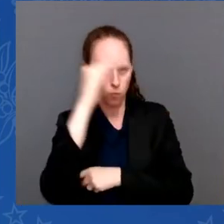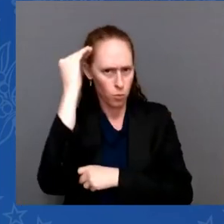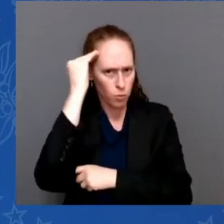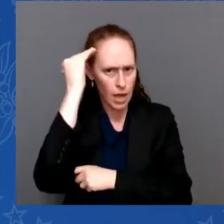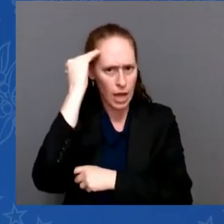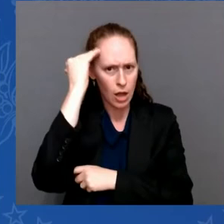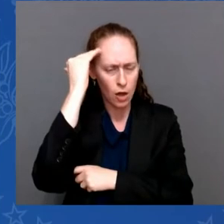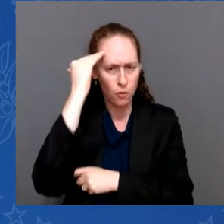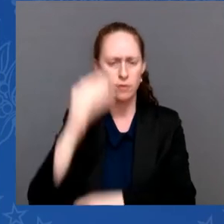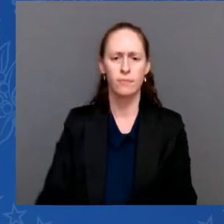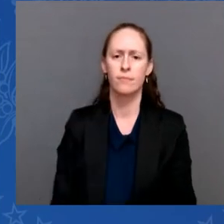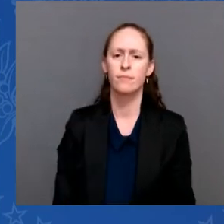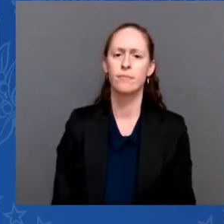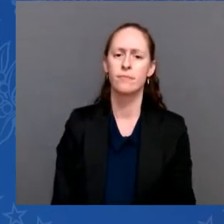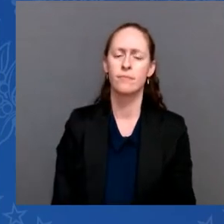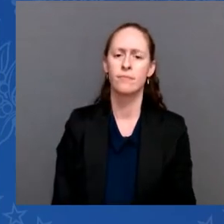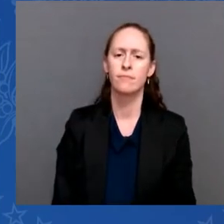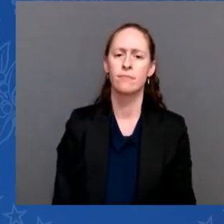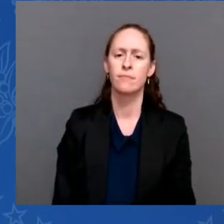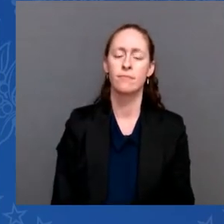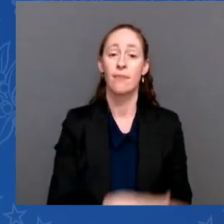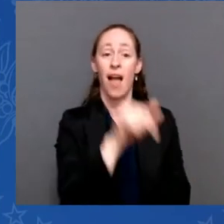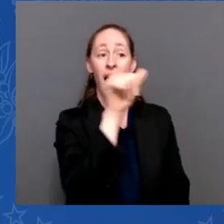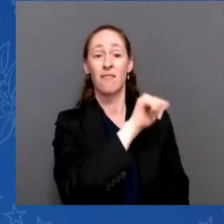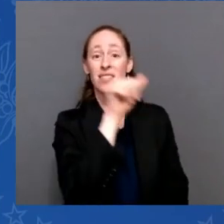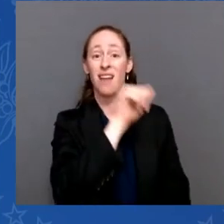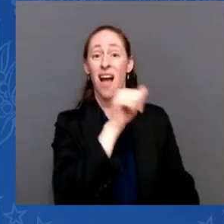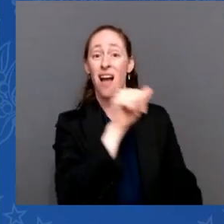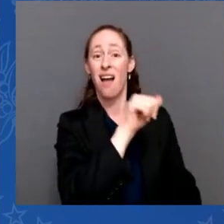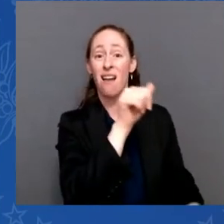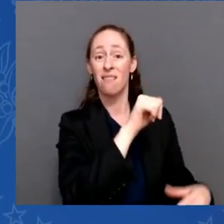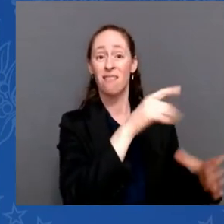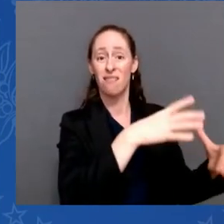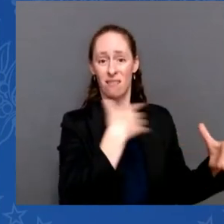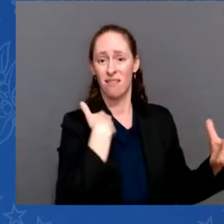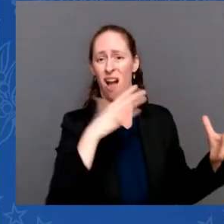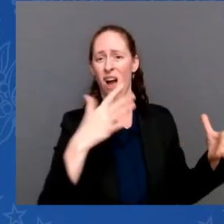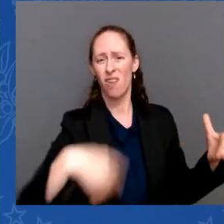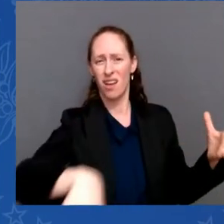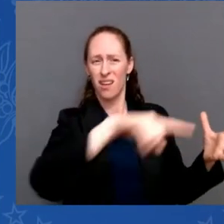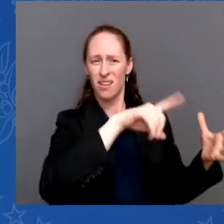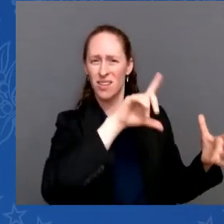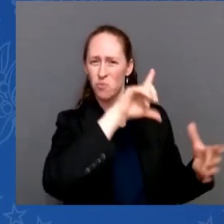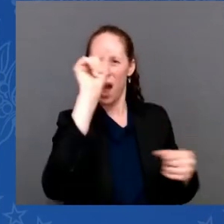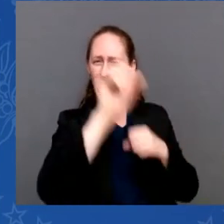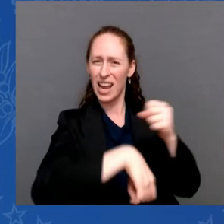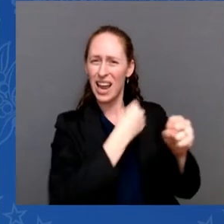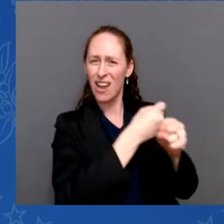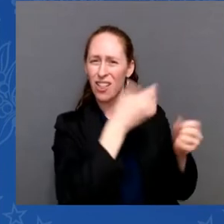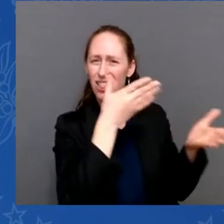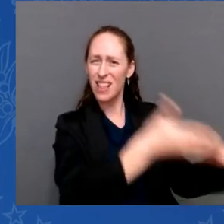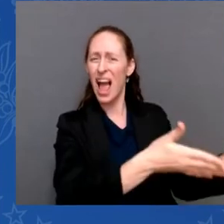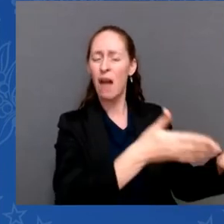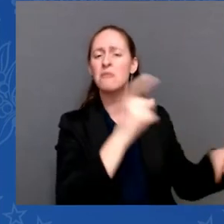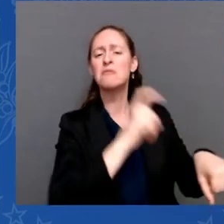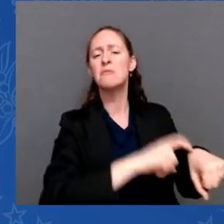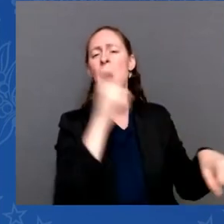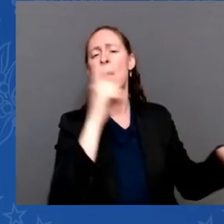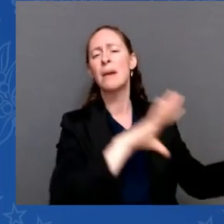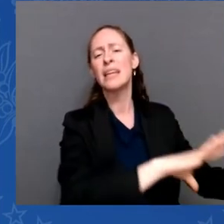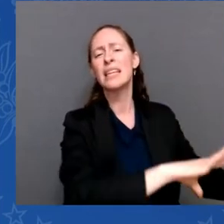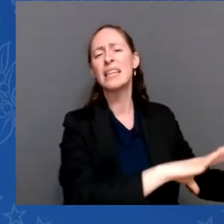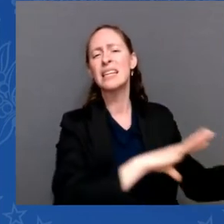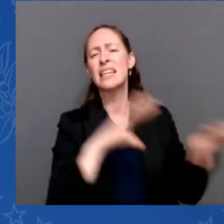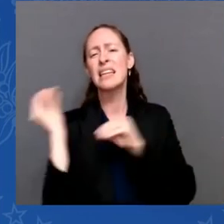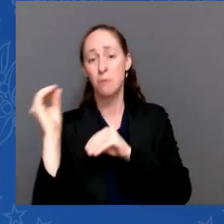20 years of war, the United States no longer needed thousands of boots on the ground in Afghanistan to protect America from terrorists who seek